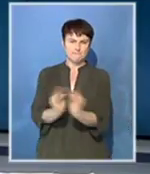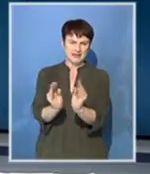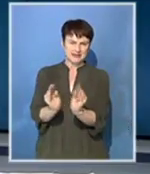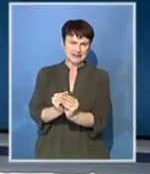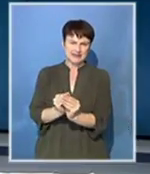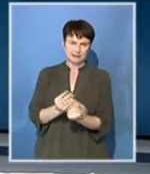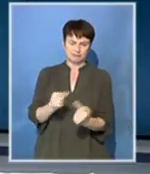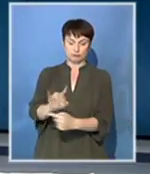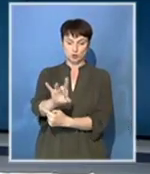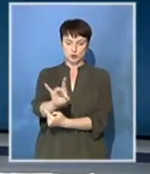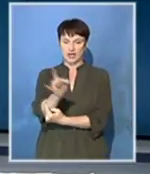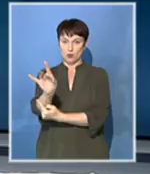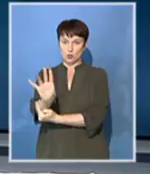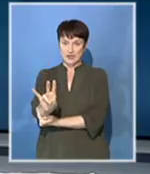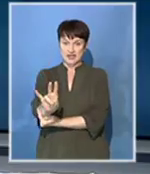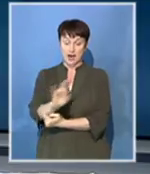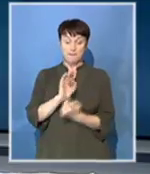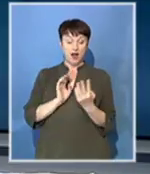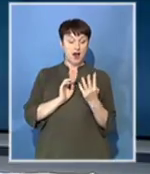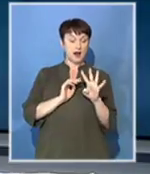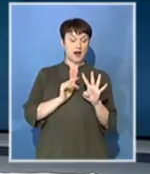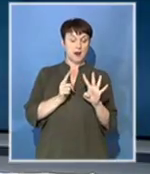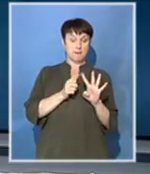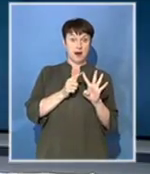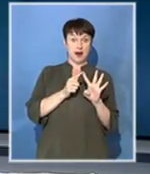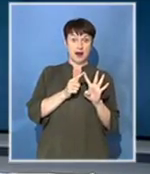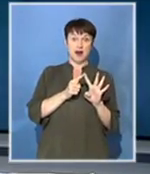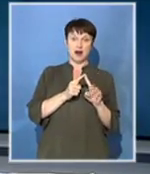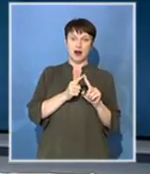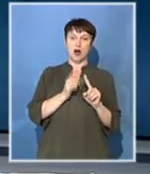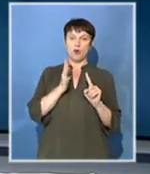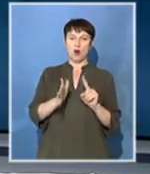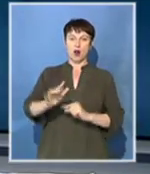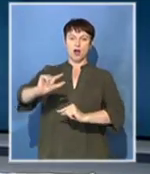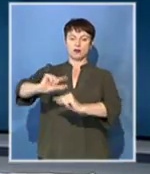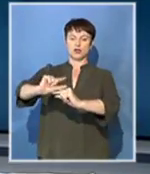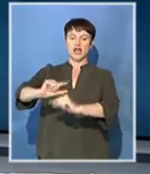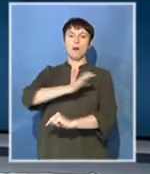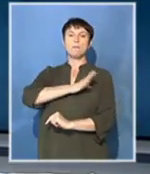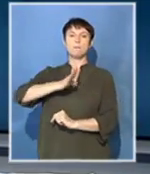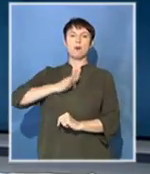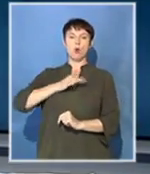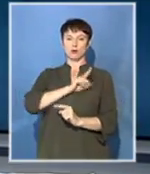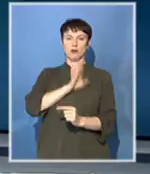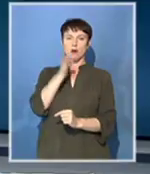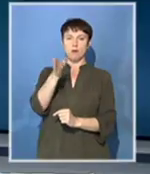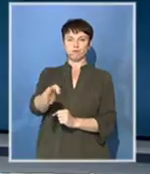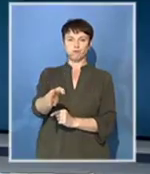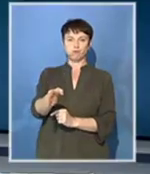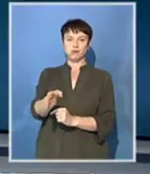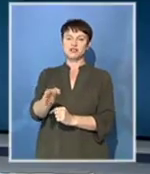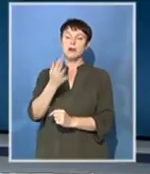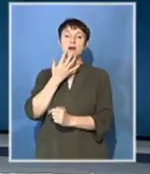Tuesday and Wednesday, whilst Bongo and the Board of Transnet will appear before the Standing Committee on Public Accounts Scoper